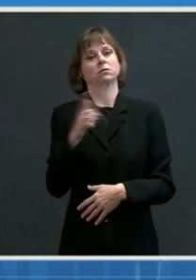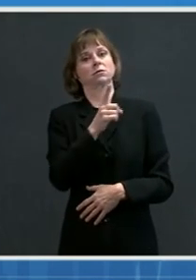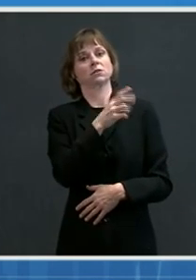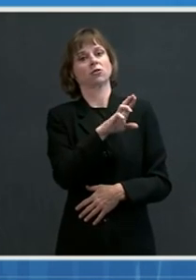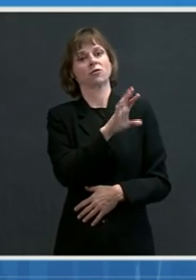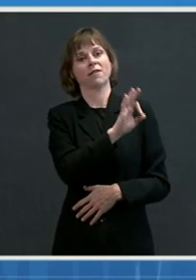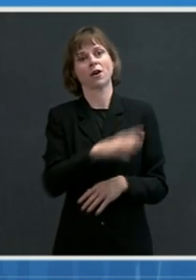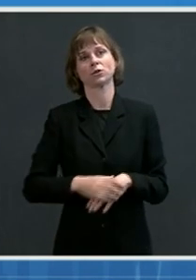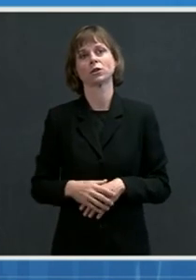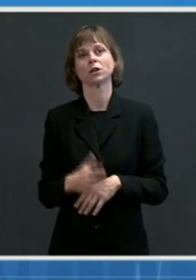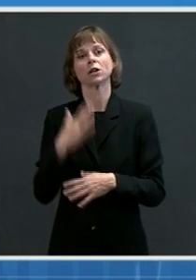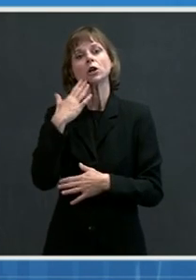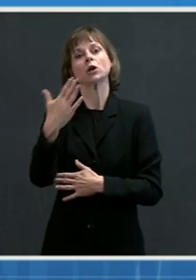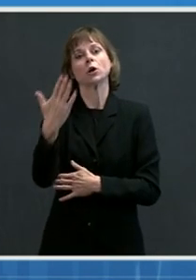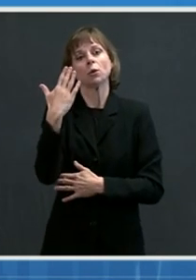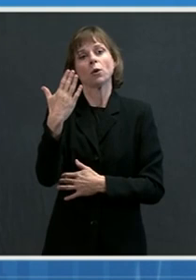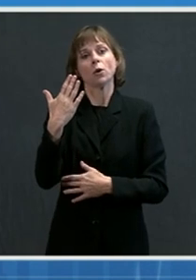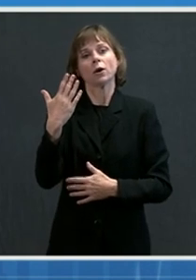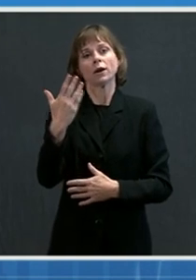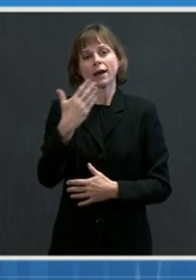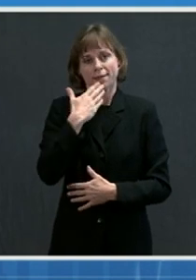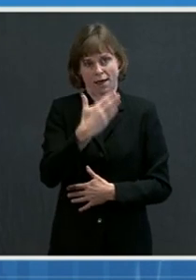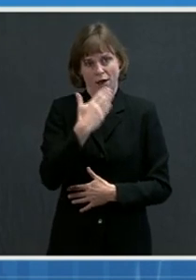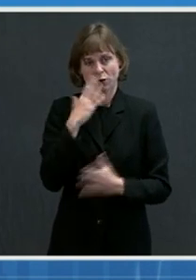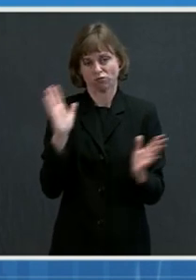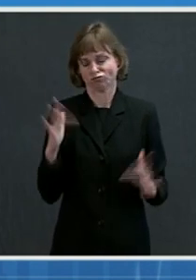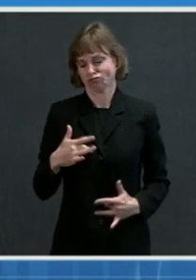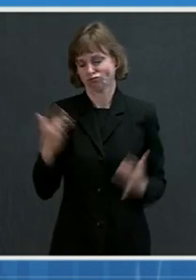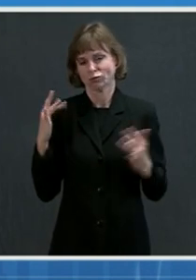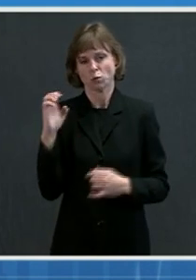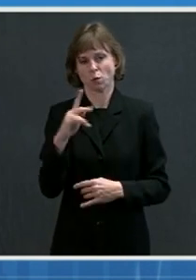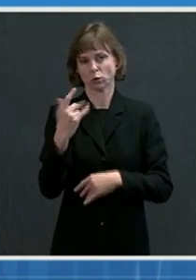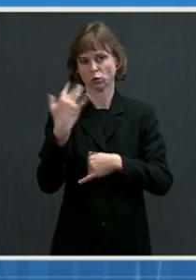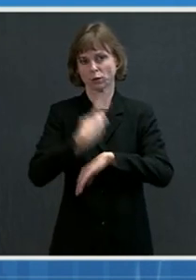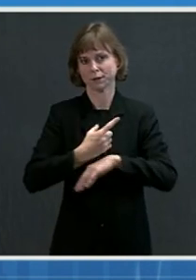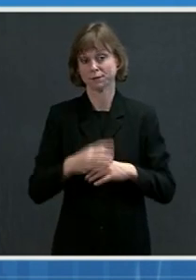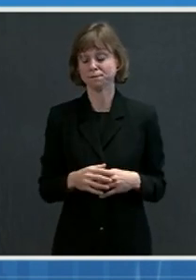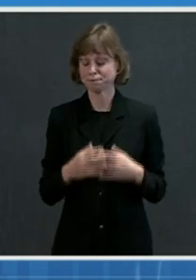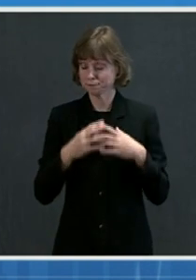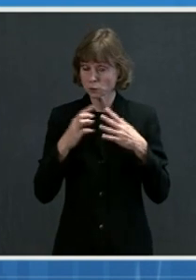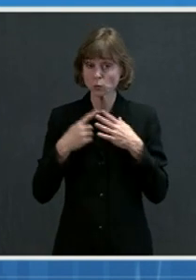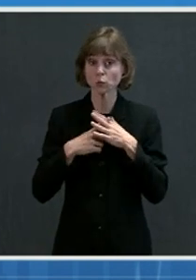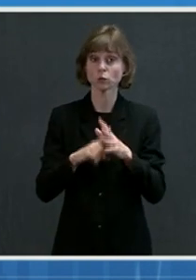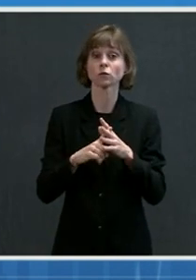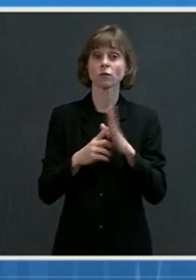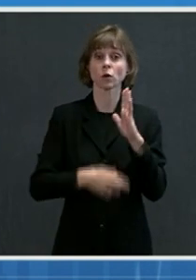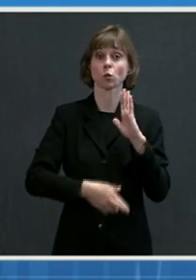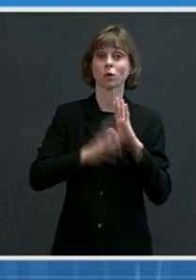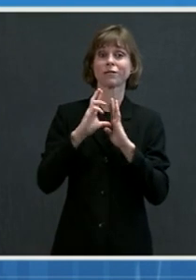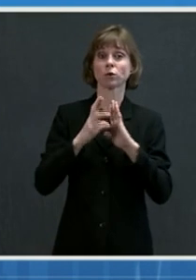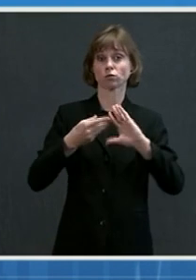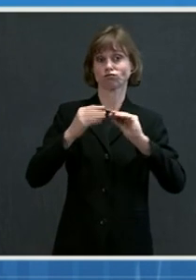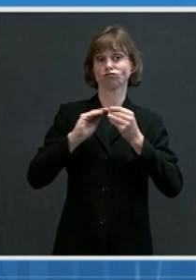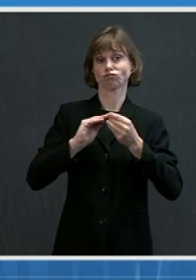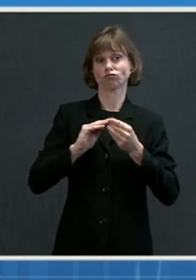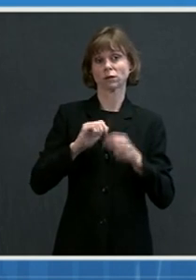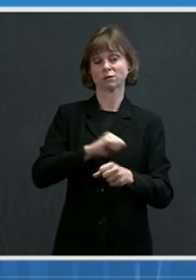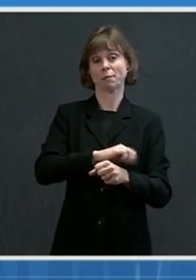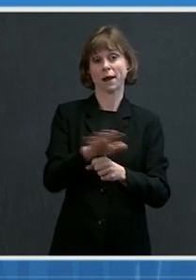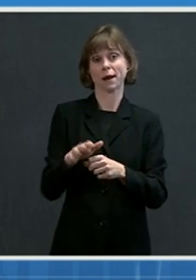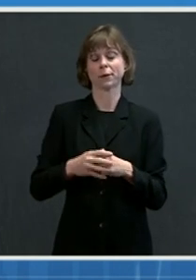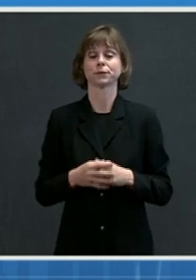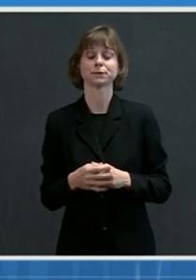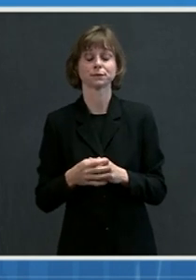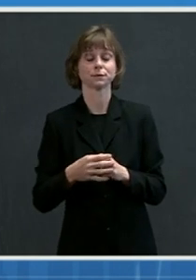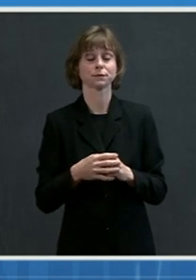Dr. Good morning and thank you. I'm delighted to be back with you today. Let's get started with an overview of the pandemic. We continue to